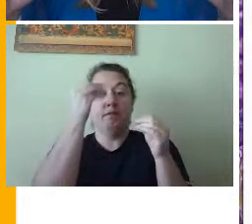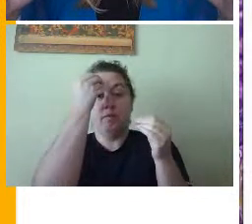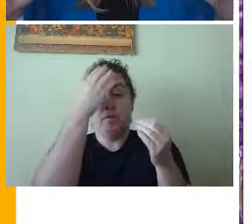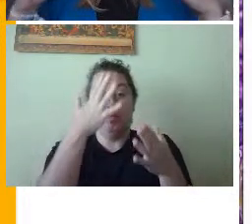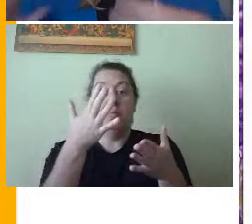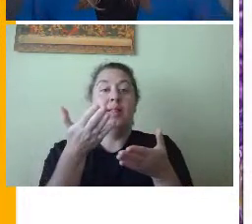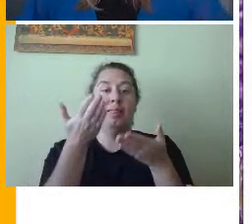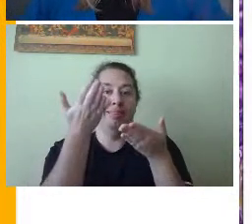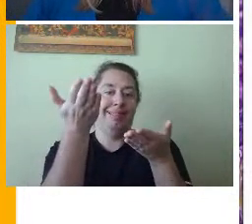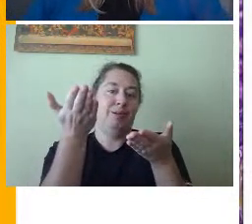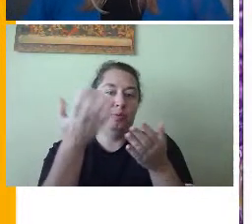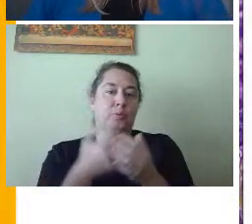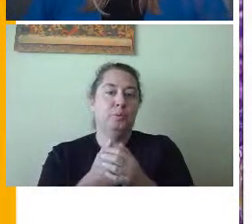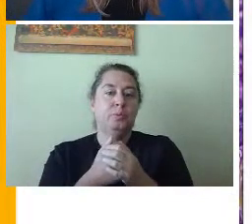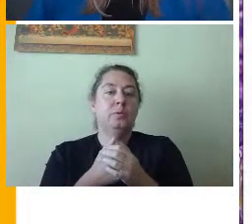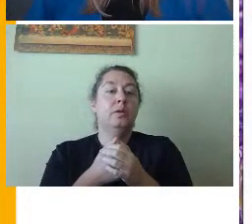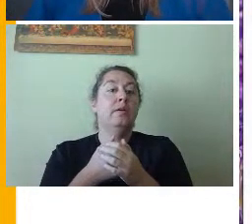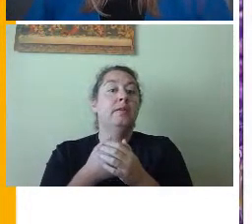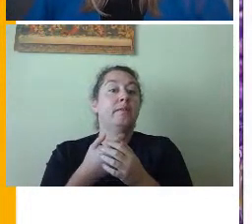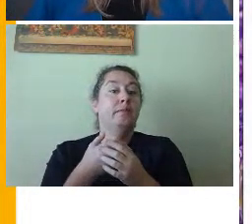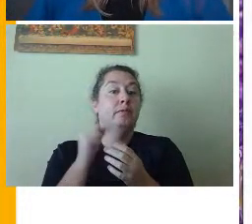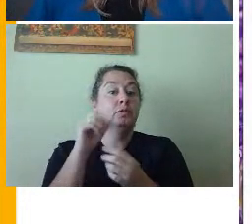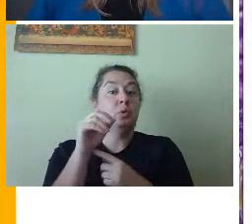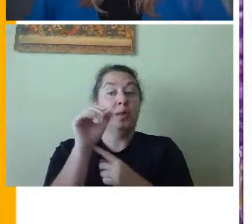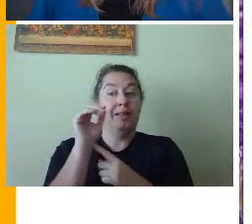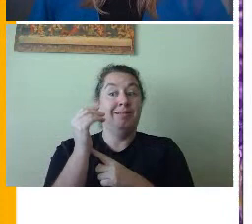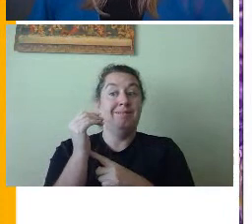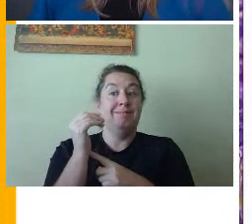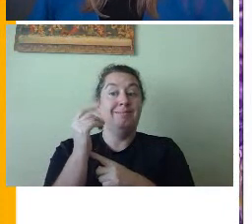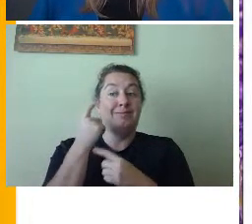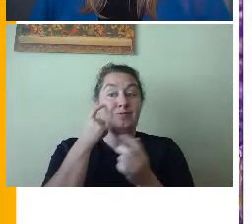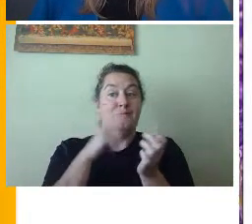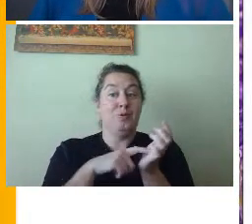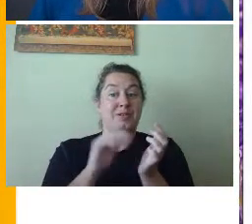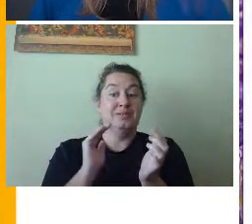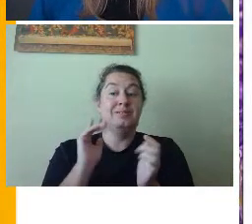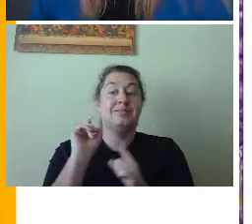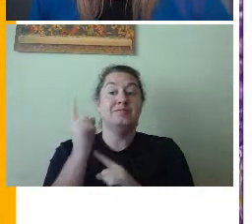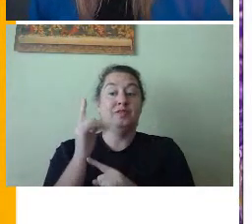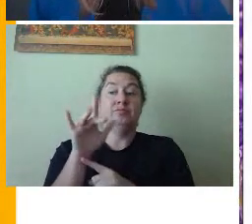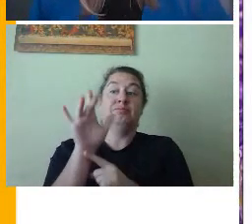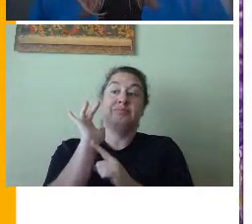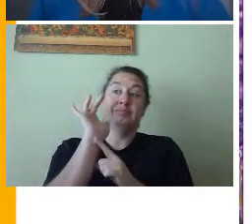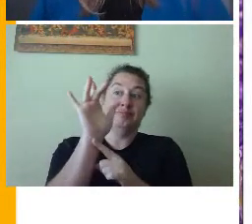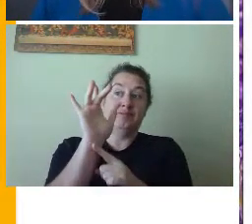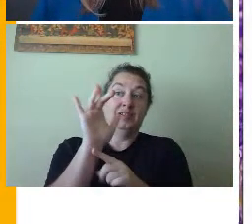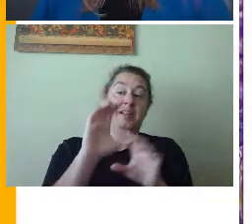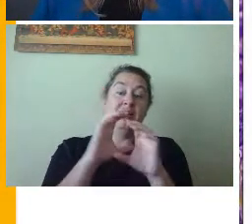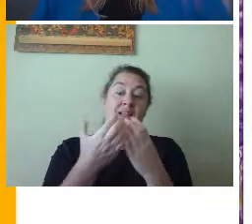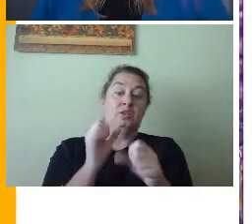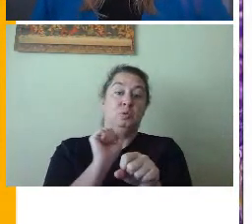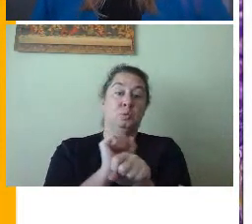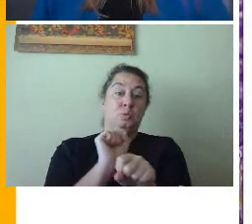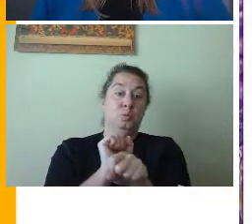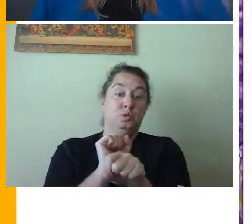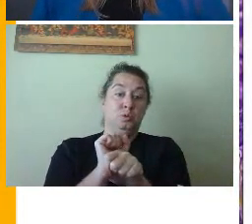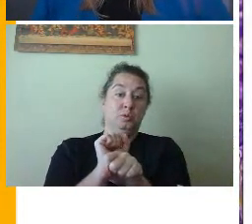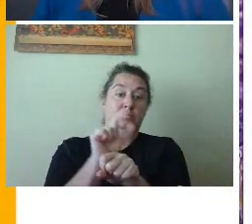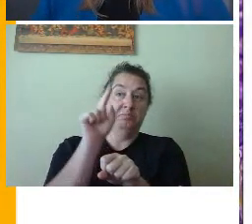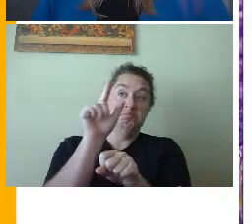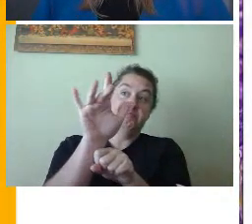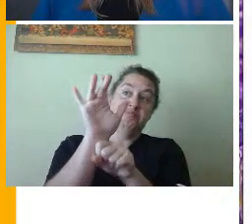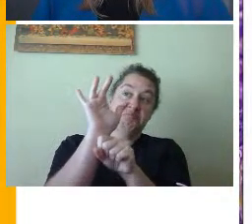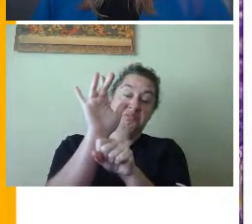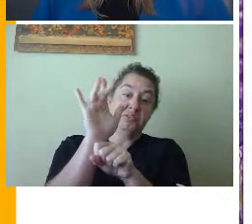taking place. So here to see our classwork, step one is we're going to click on the word classwork up at the top of our Google Classroom.